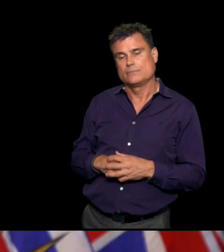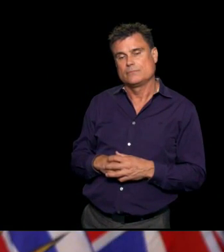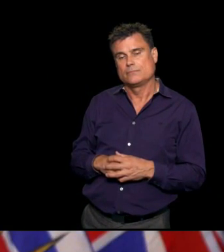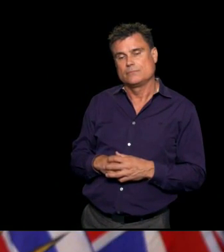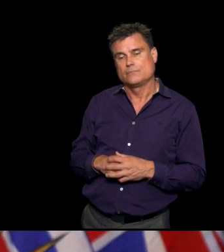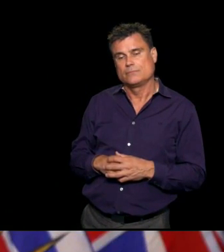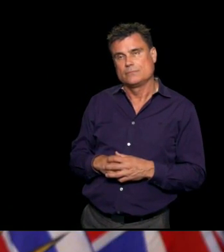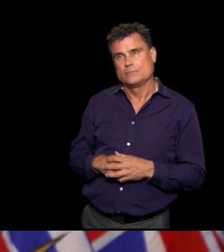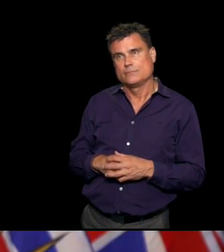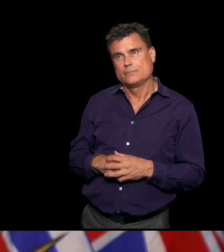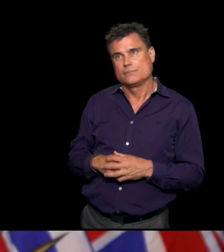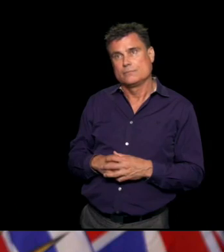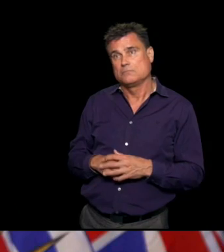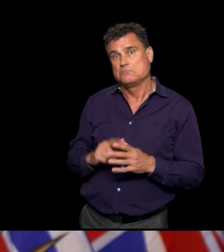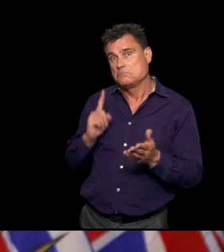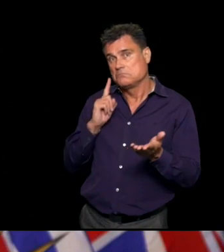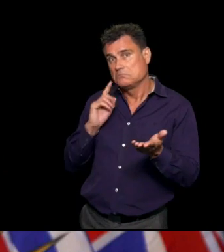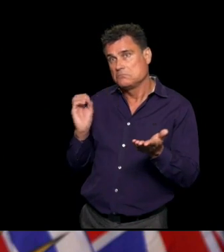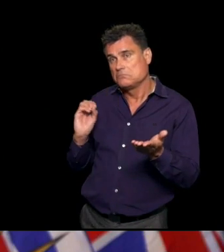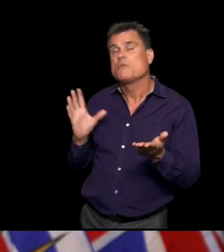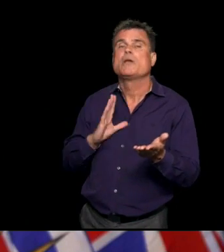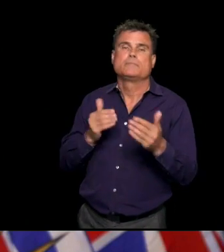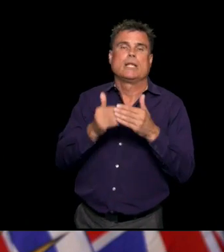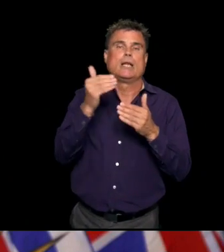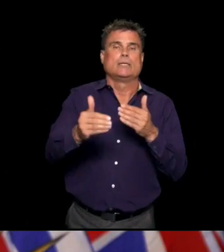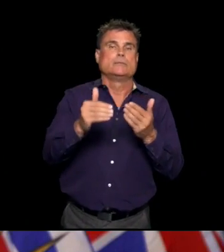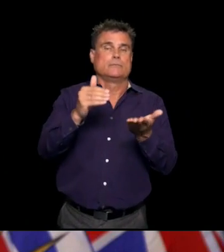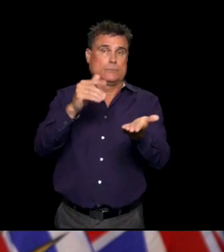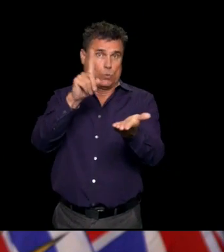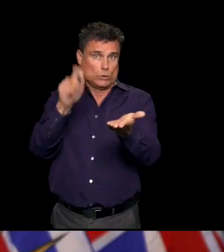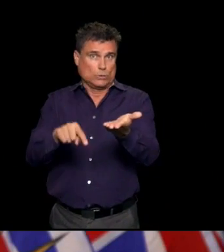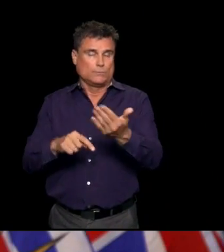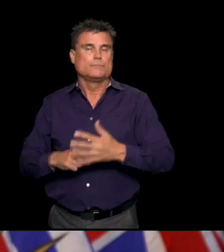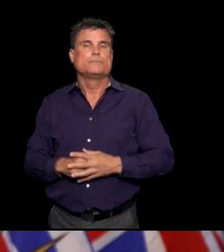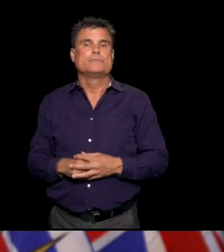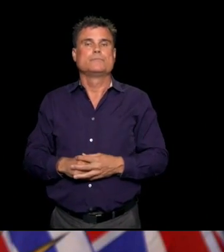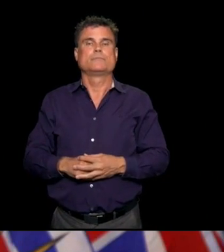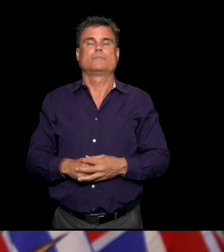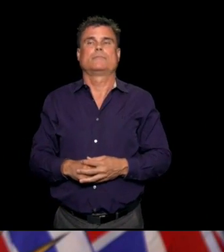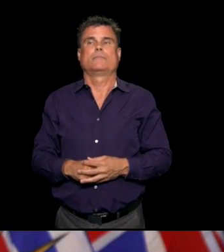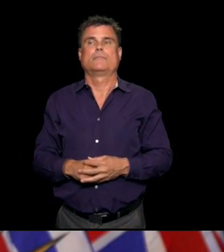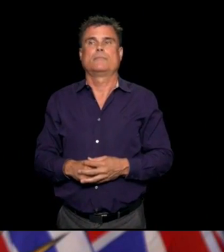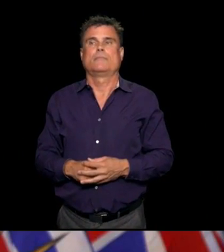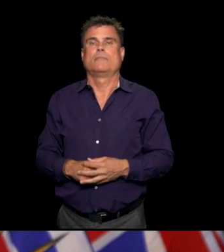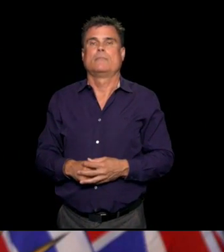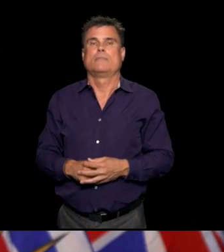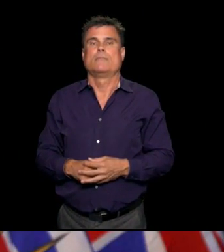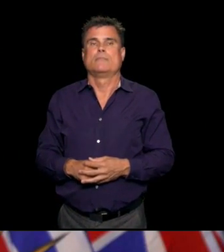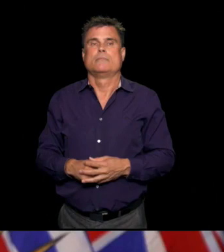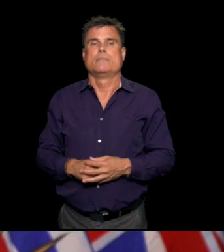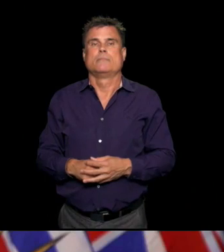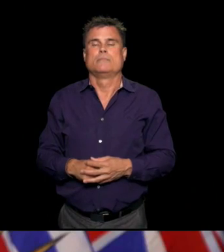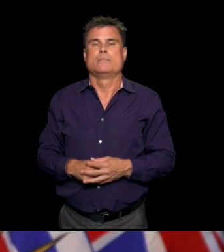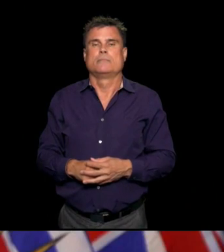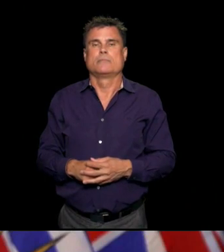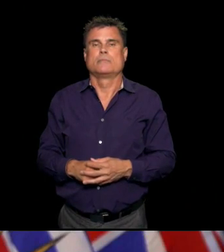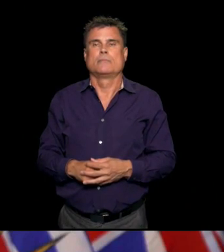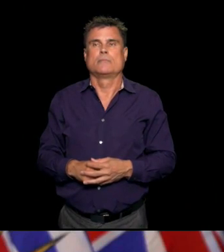Glen, are you there? Moving on. Shannon Waters, BC Today.